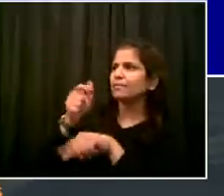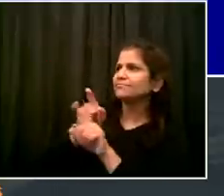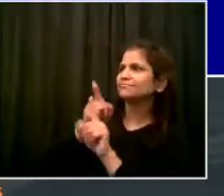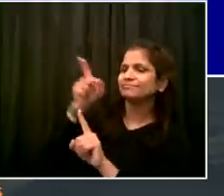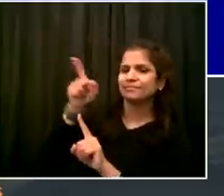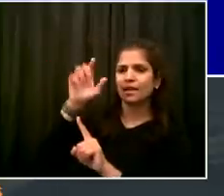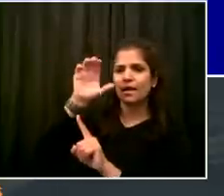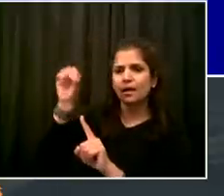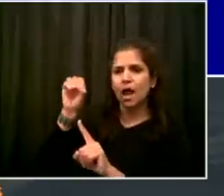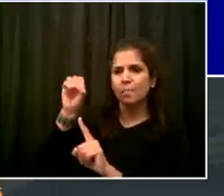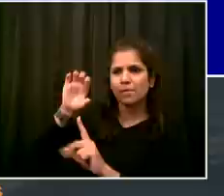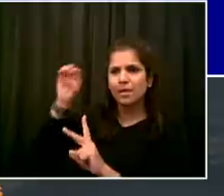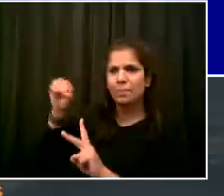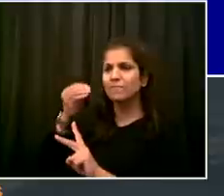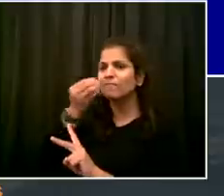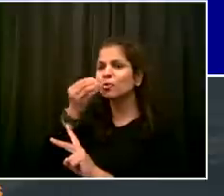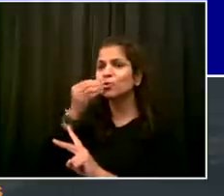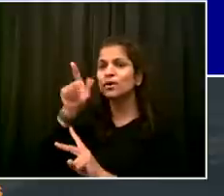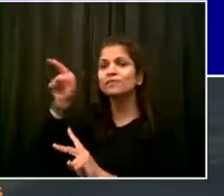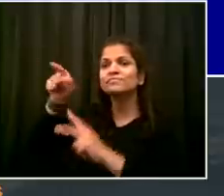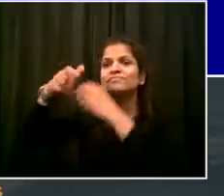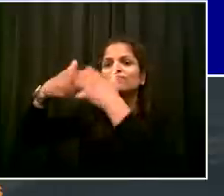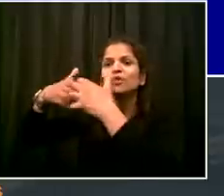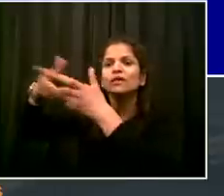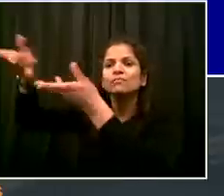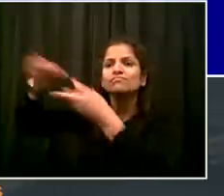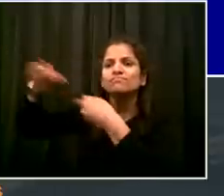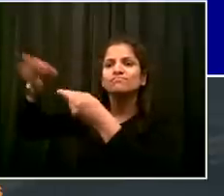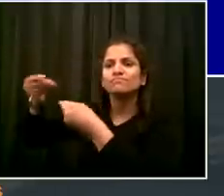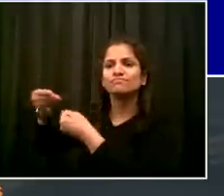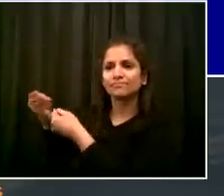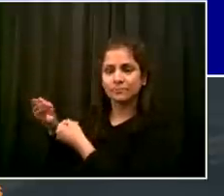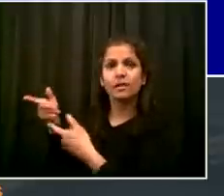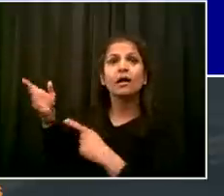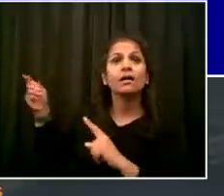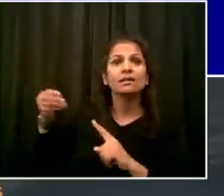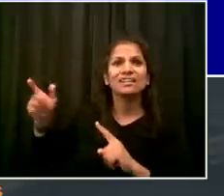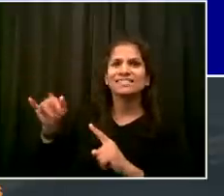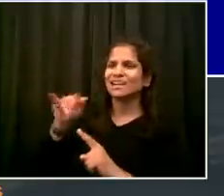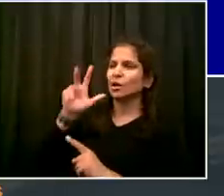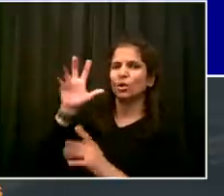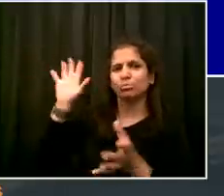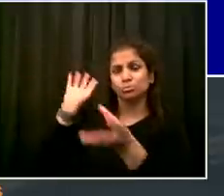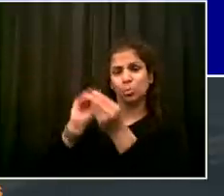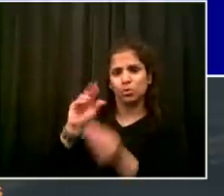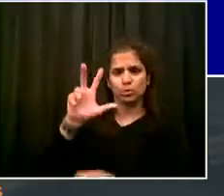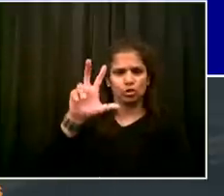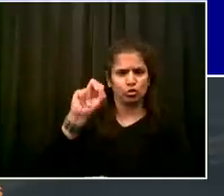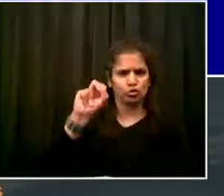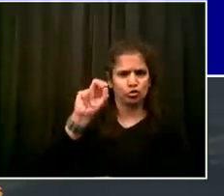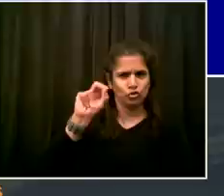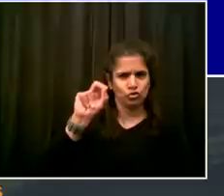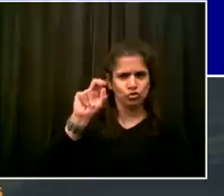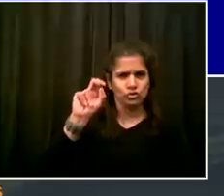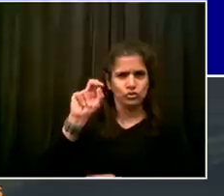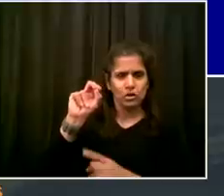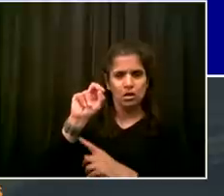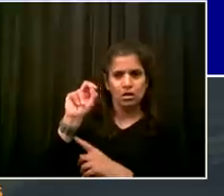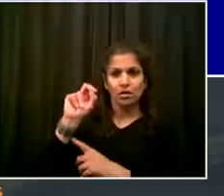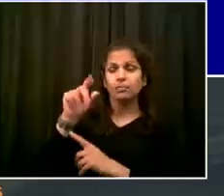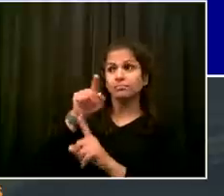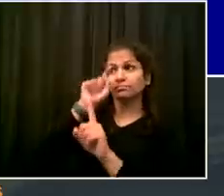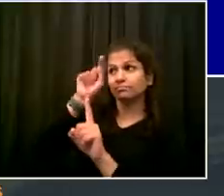caterers, farms, consortiums. And we're actively seeking more, both nonprofits as well as private restaurants and